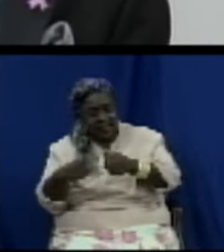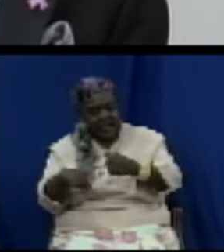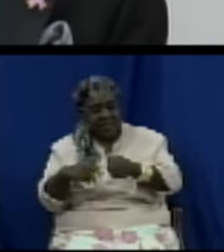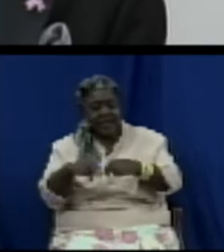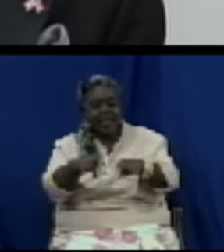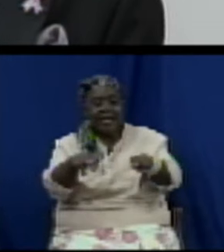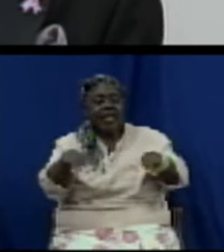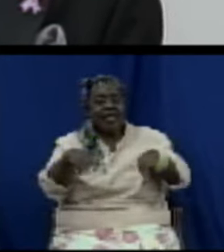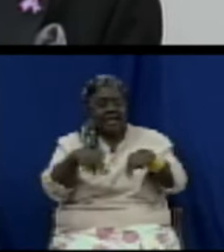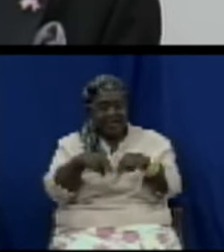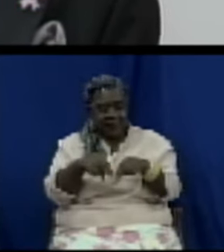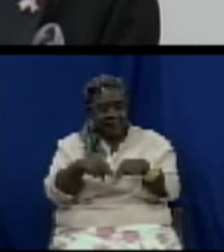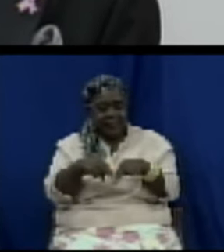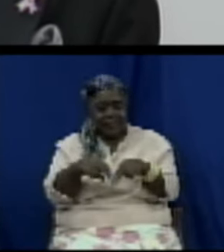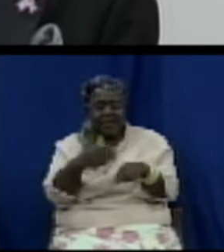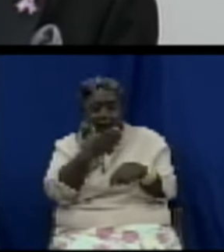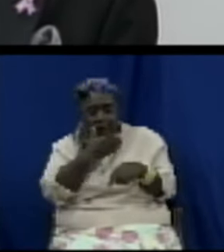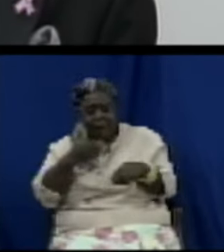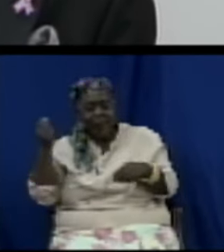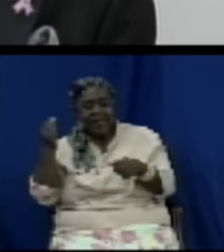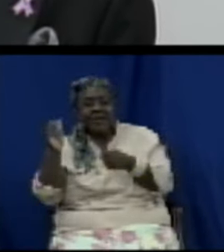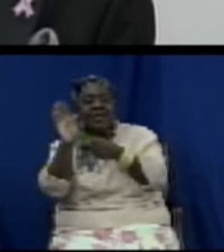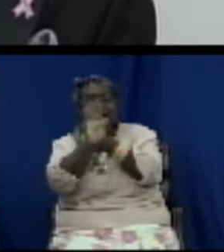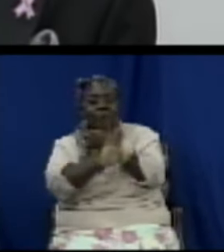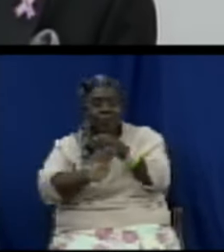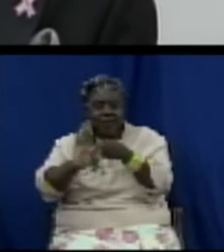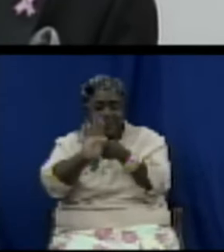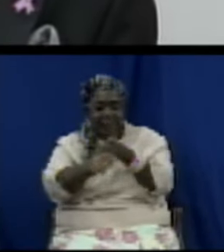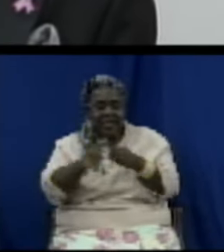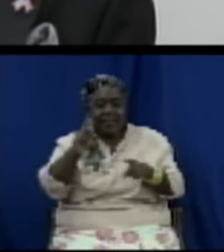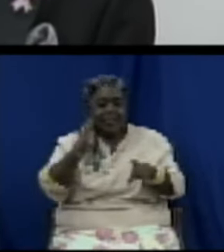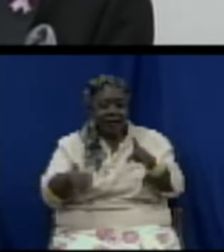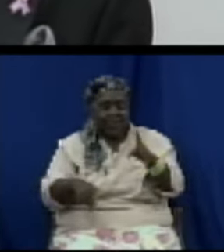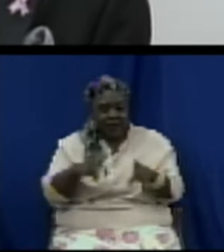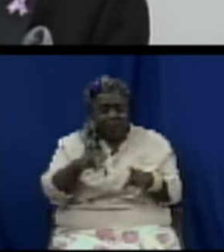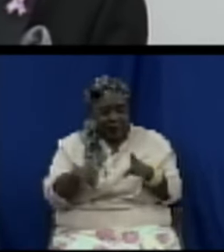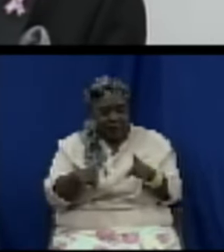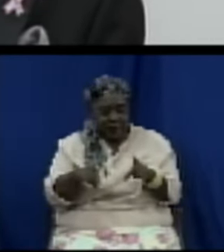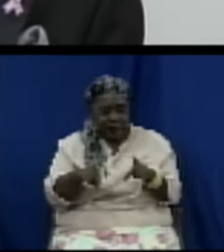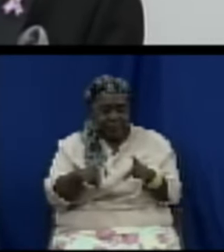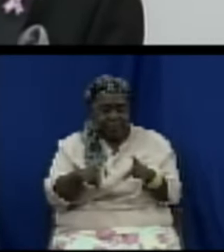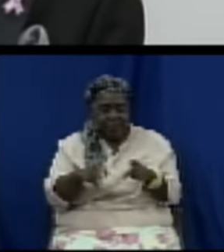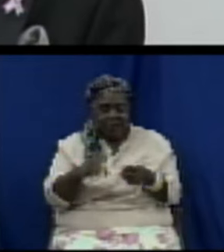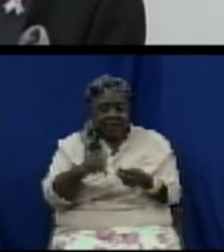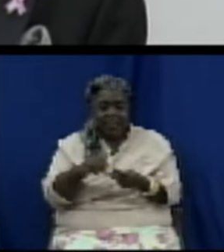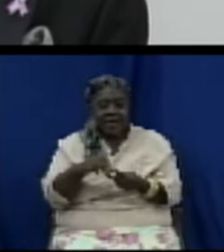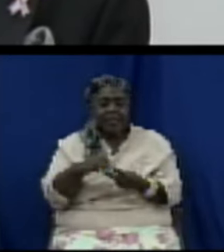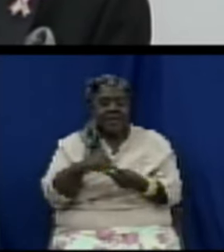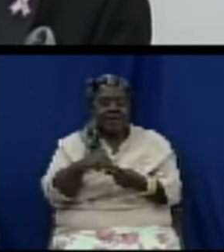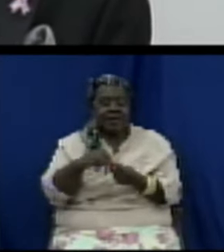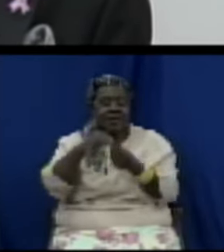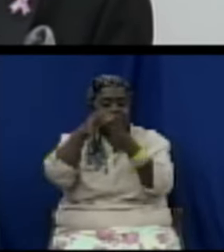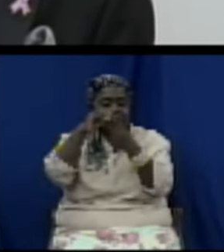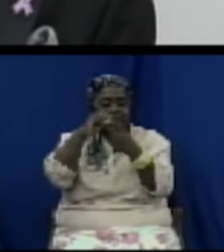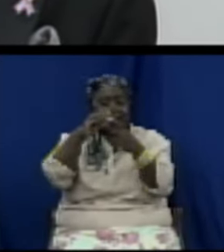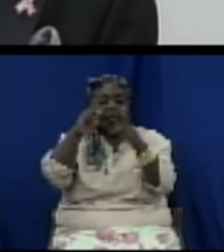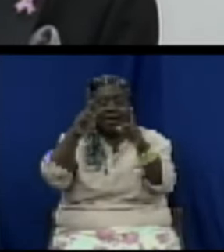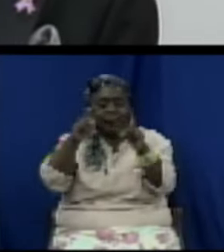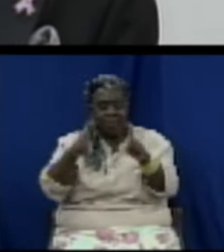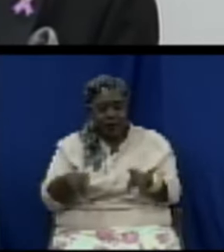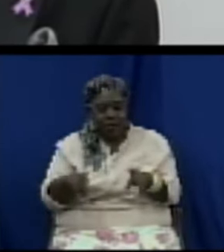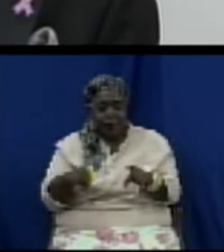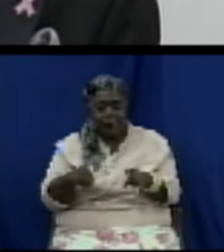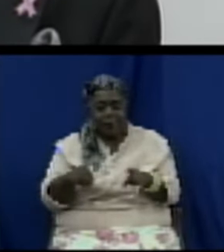protectors of the people's interest especially those who are consuming